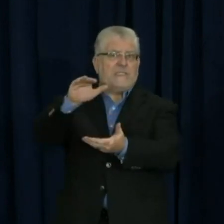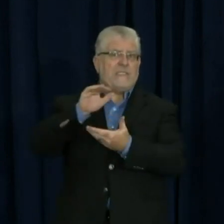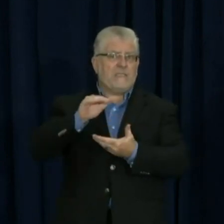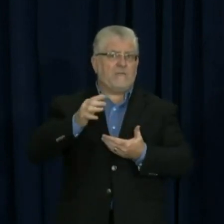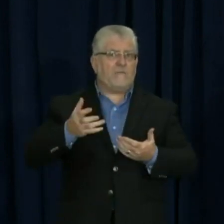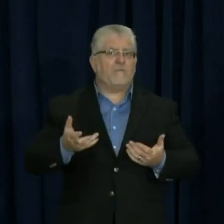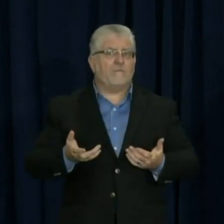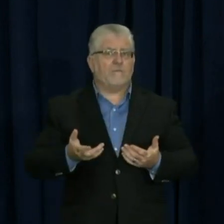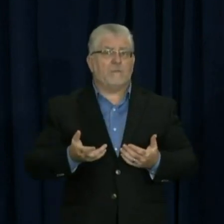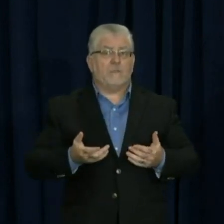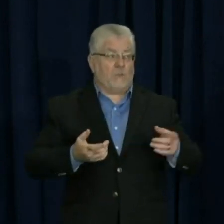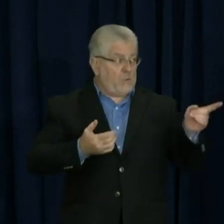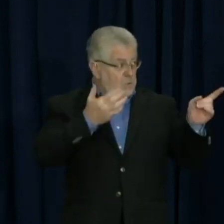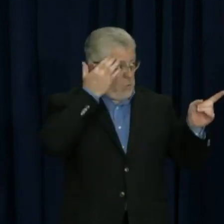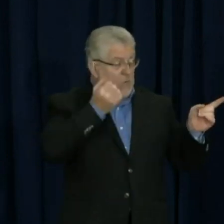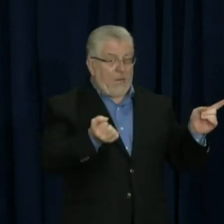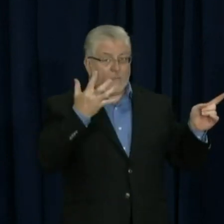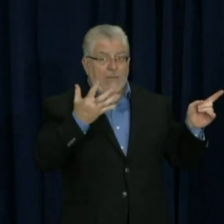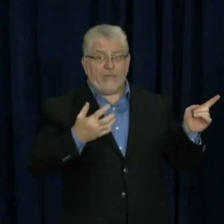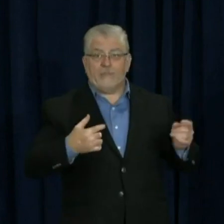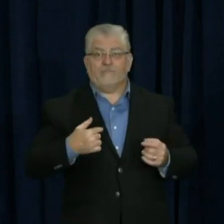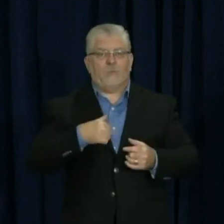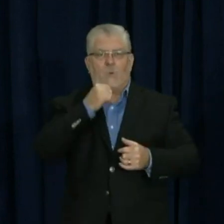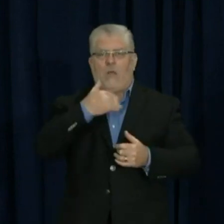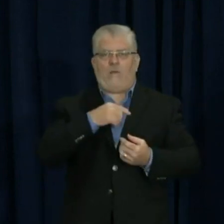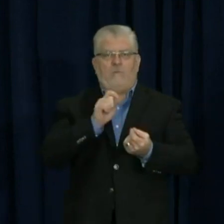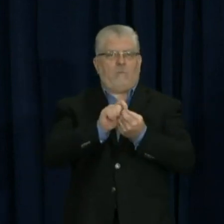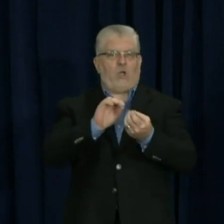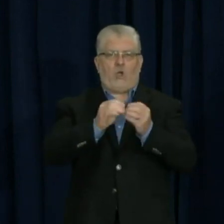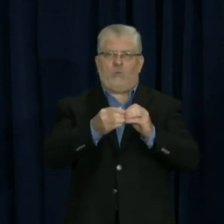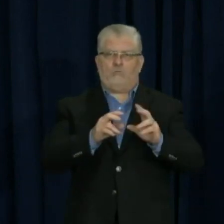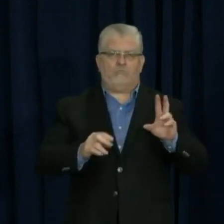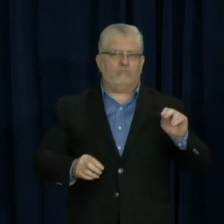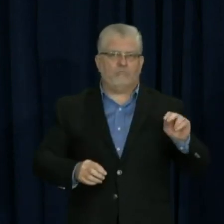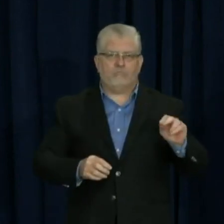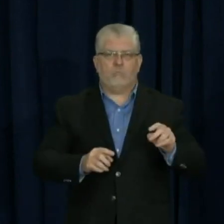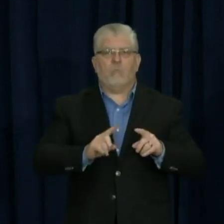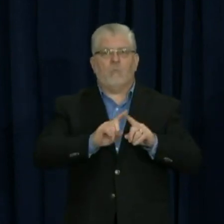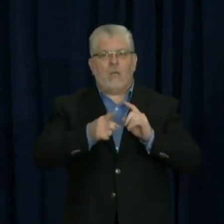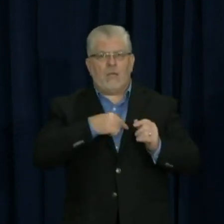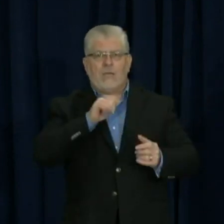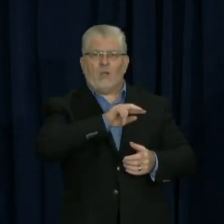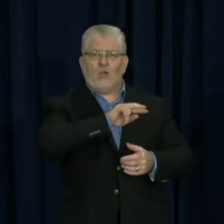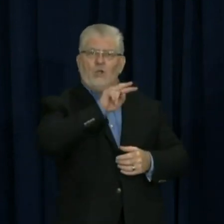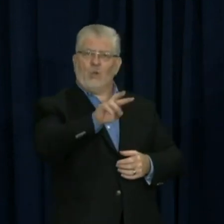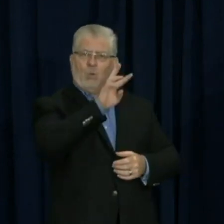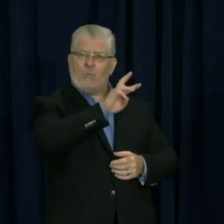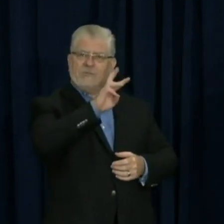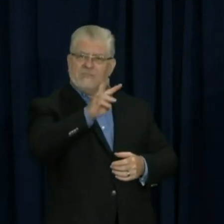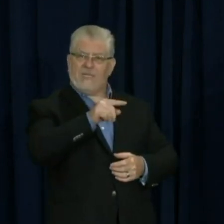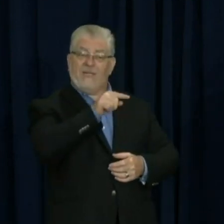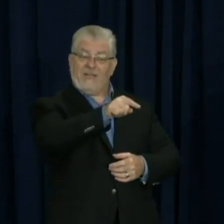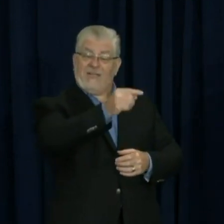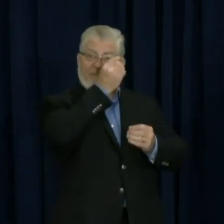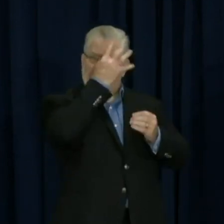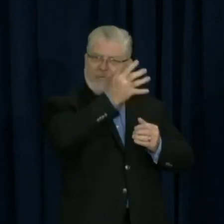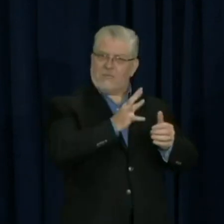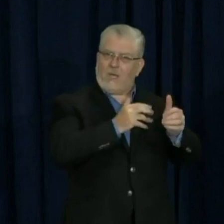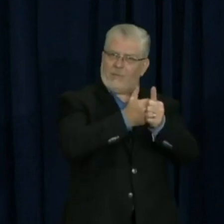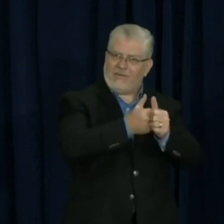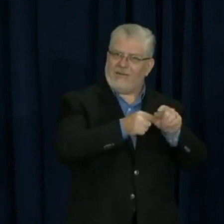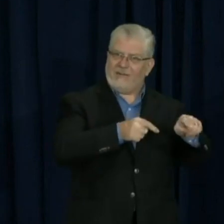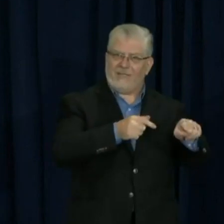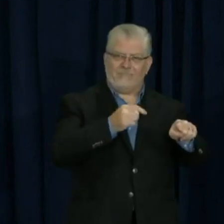don't have that with me this morning, but check on the dashboard and that will be updated throughout the day. Yeah.